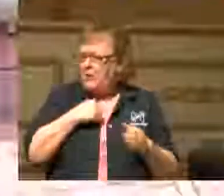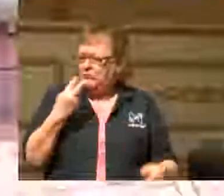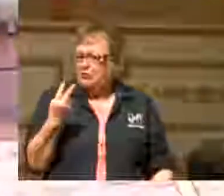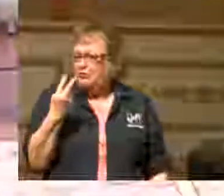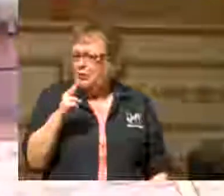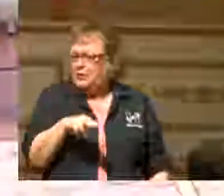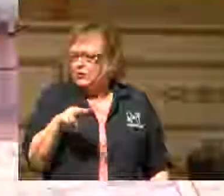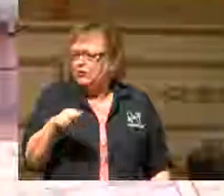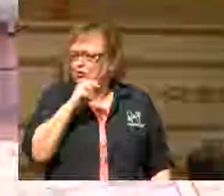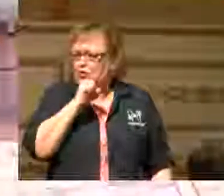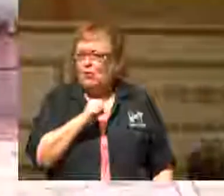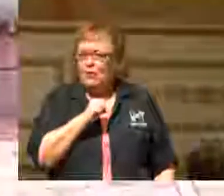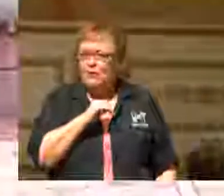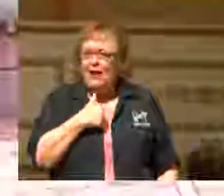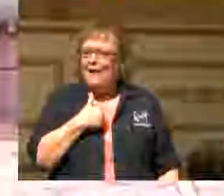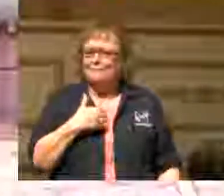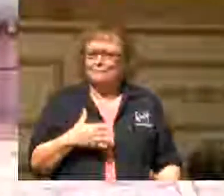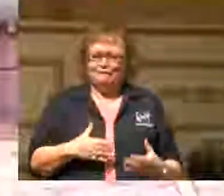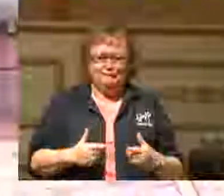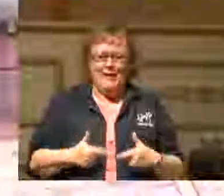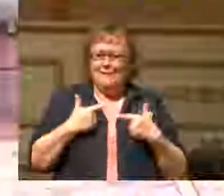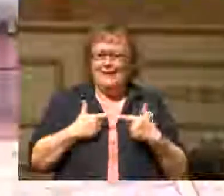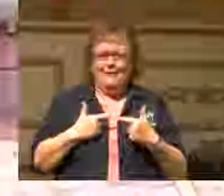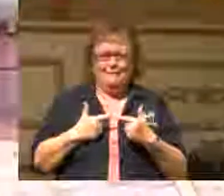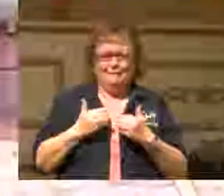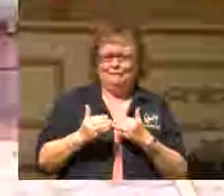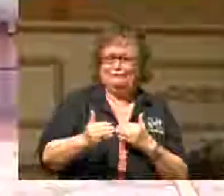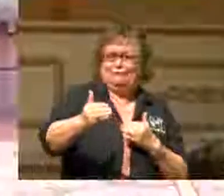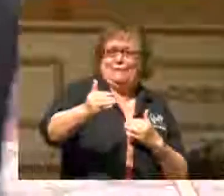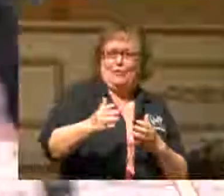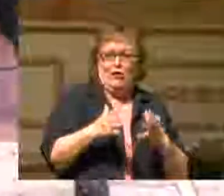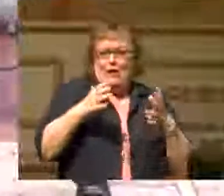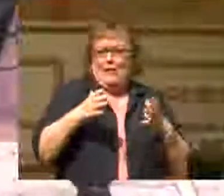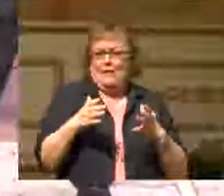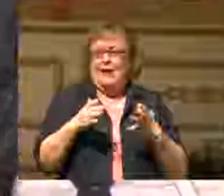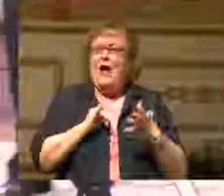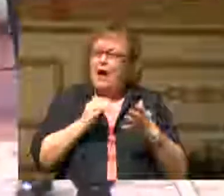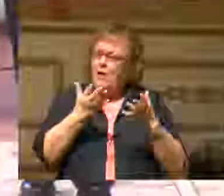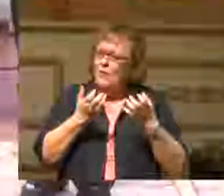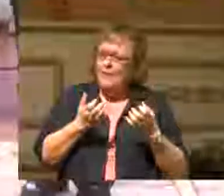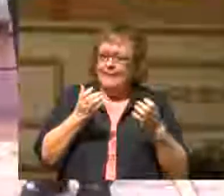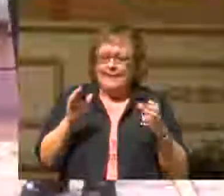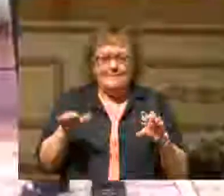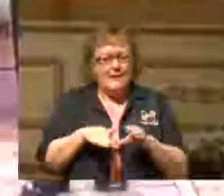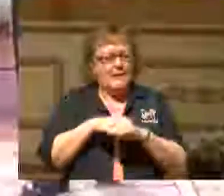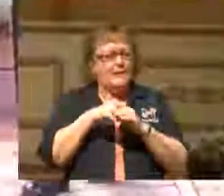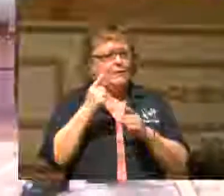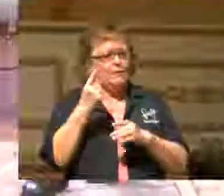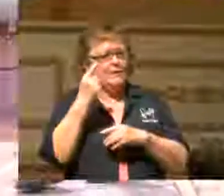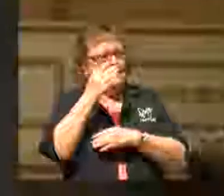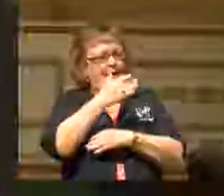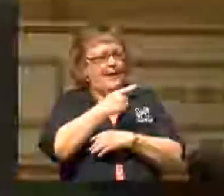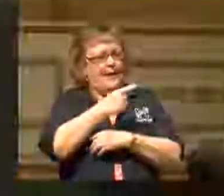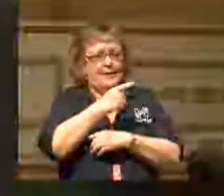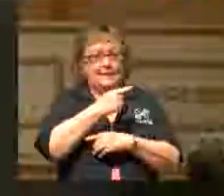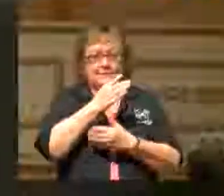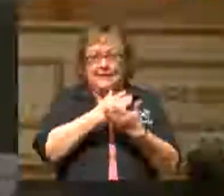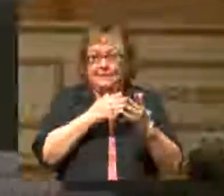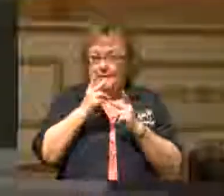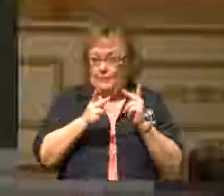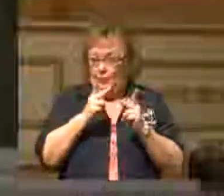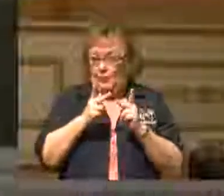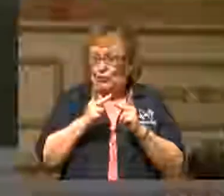years old. I've got a lot of my life left to live. I want to get married one day. Some people